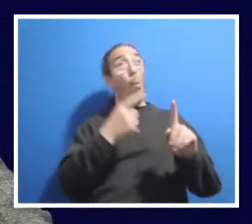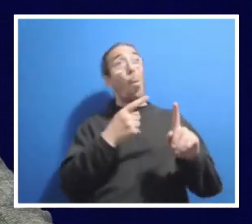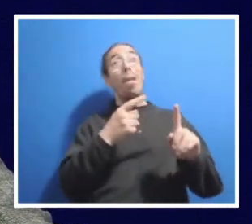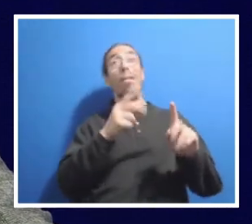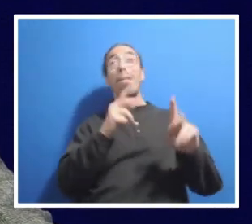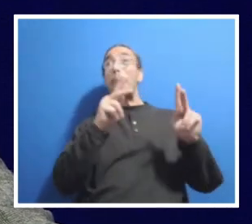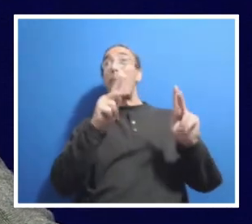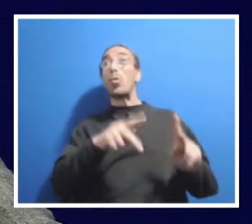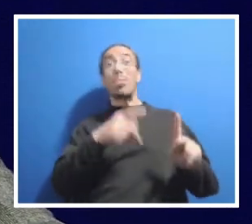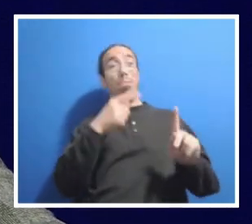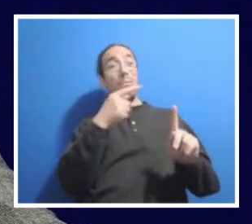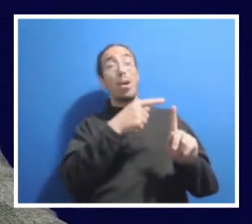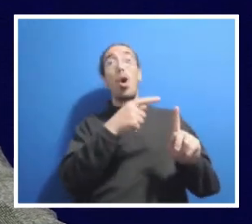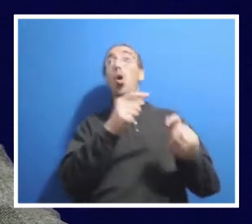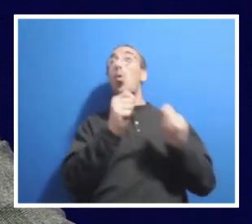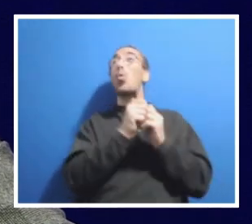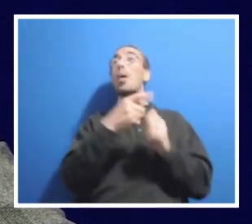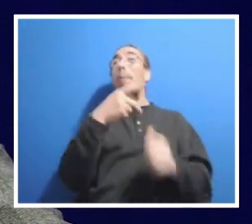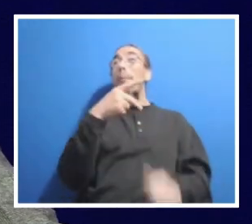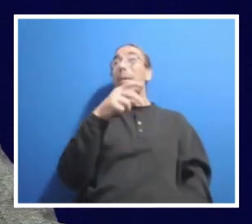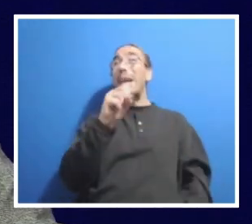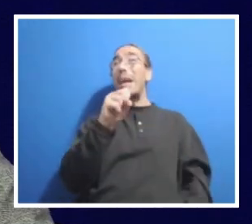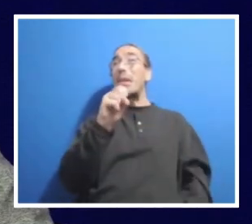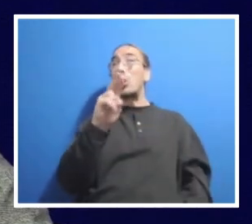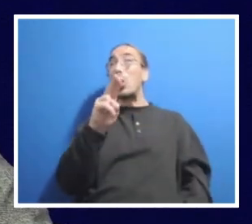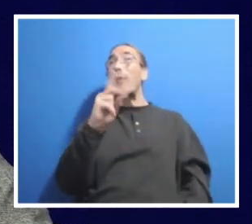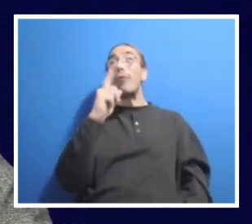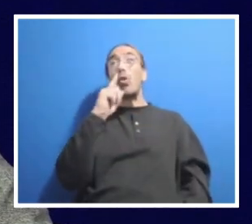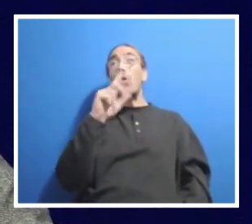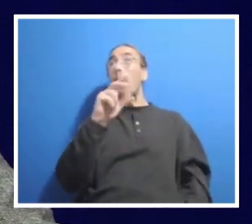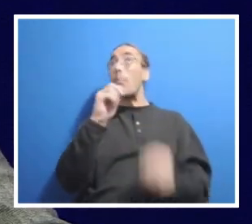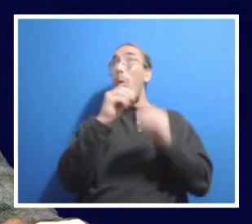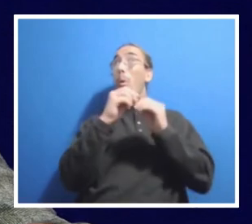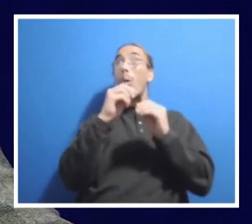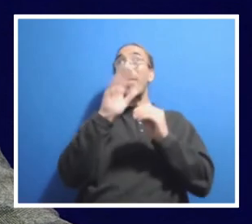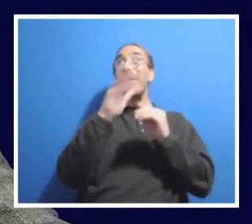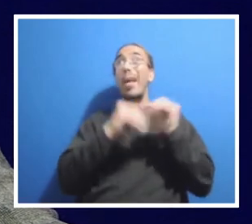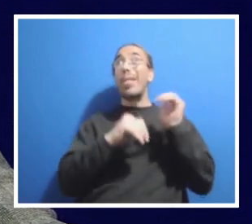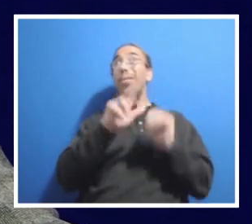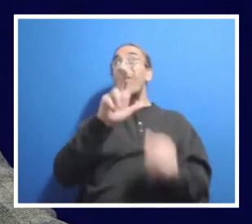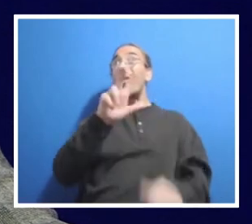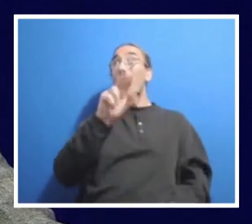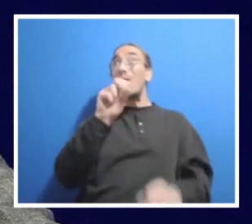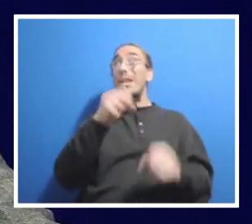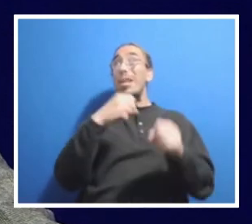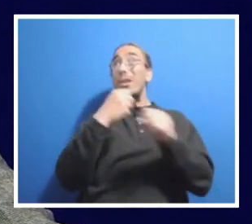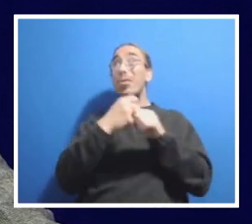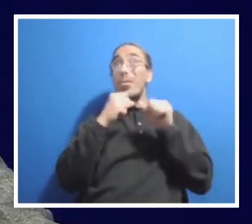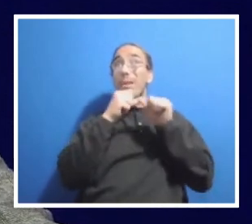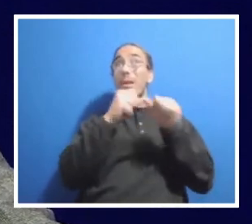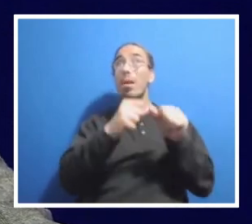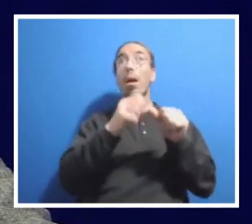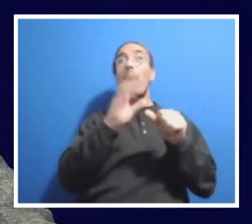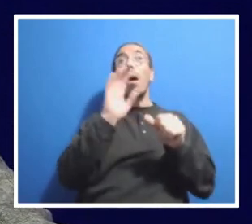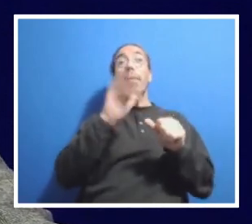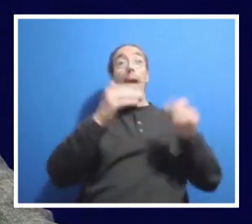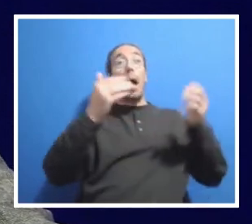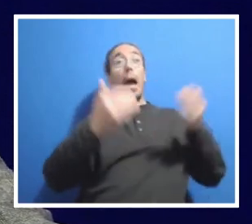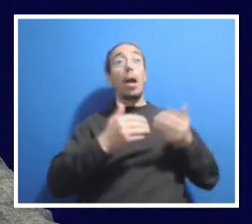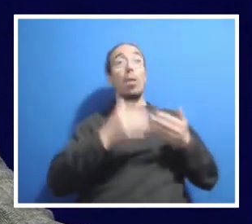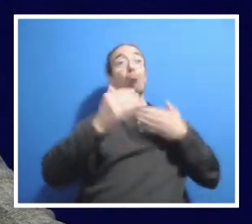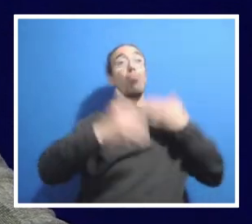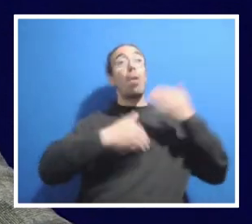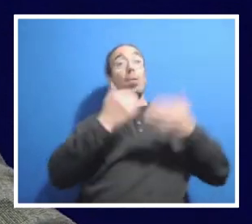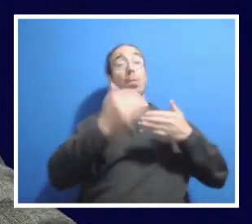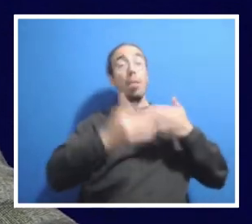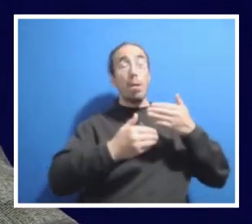with Penn State for 30 years or longer. And so, this assessment process for an open tenure line faculty